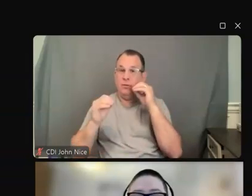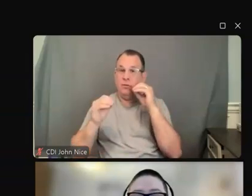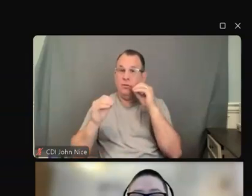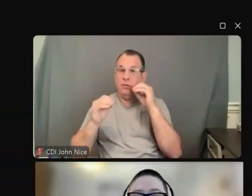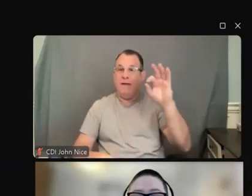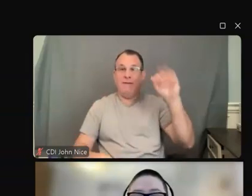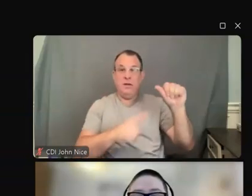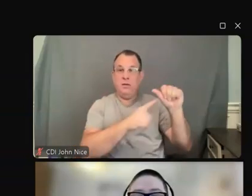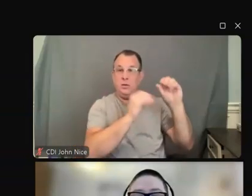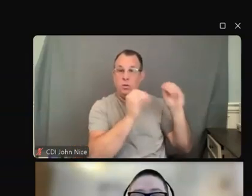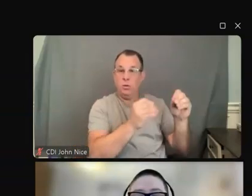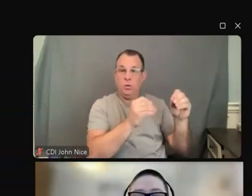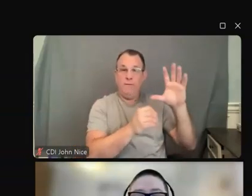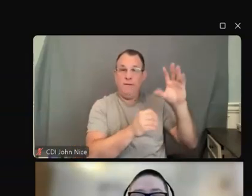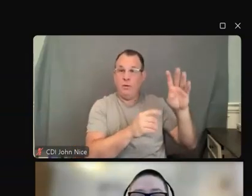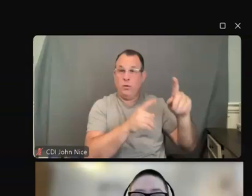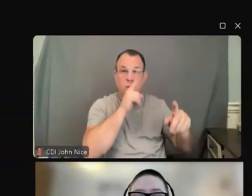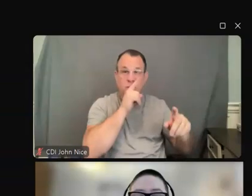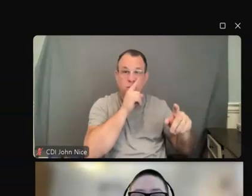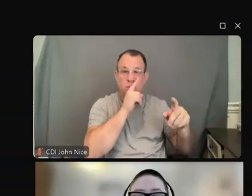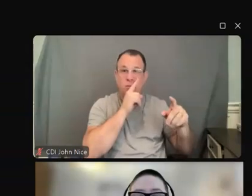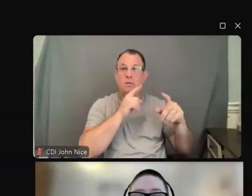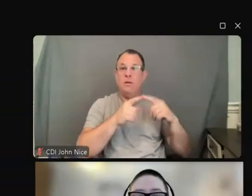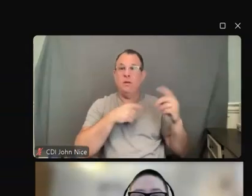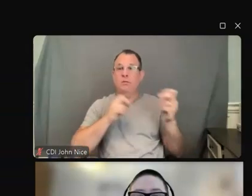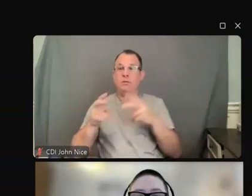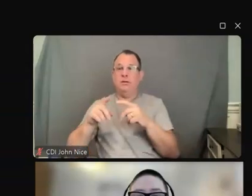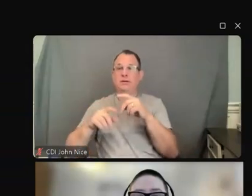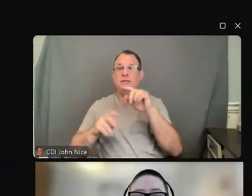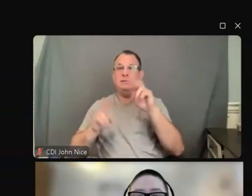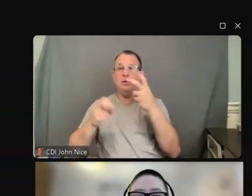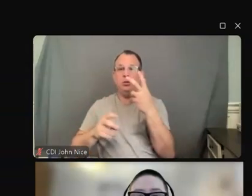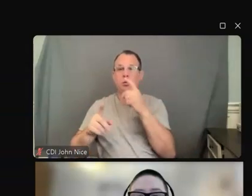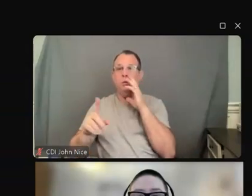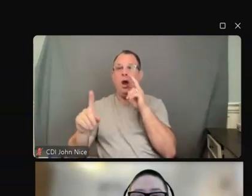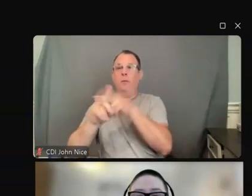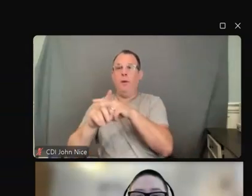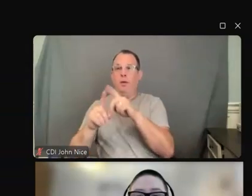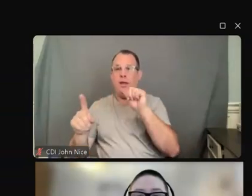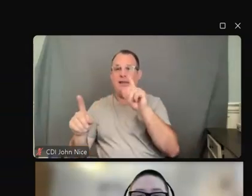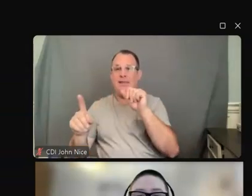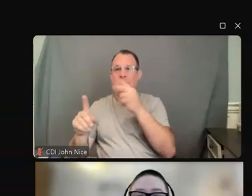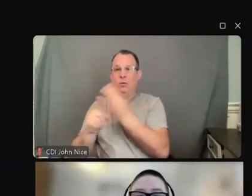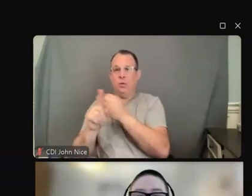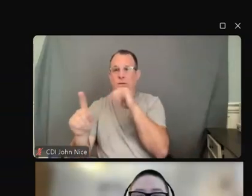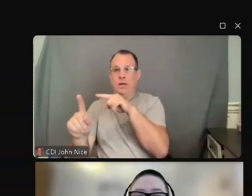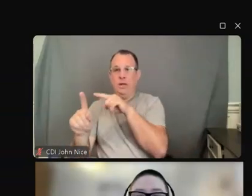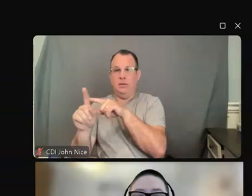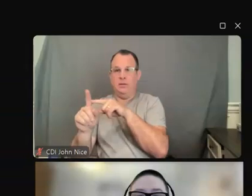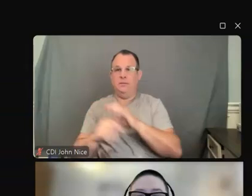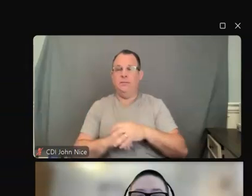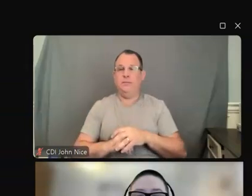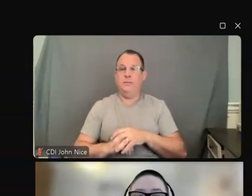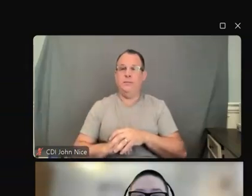And it also applies to all programs run by the public entities. So again, not just health programs.